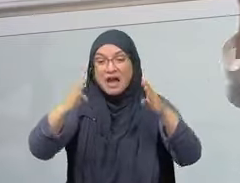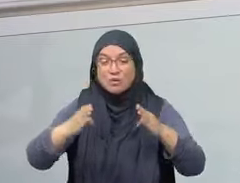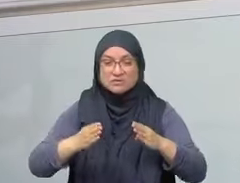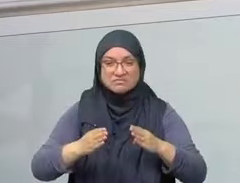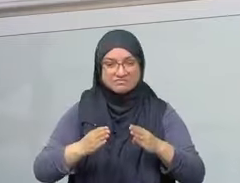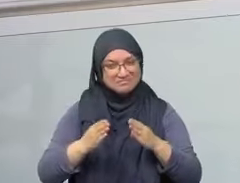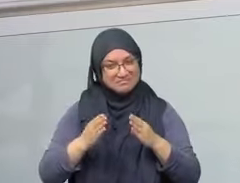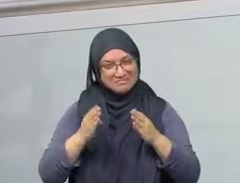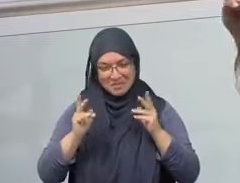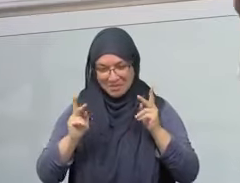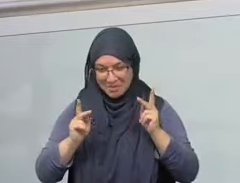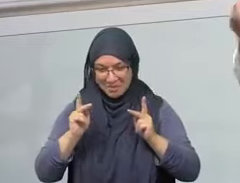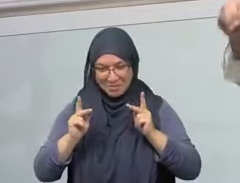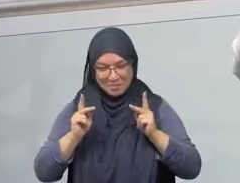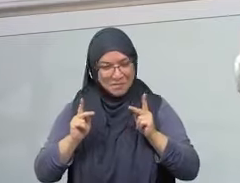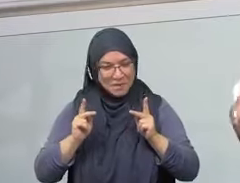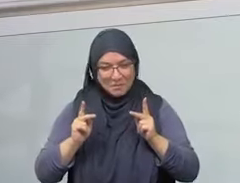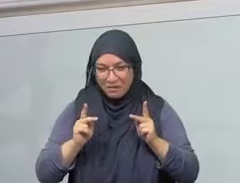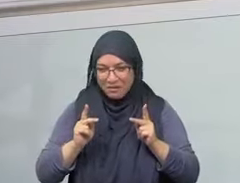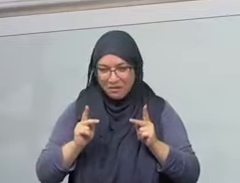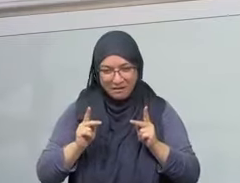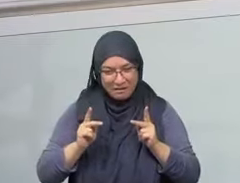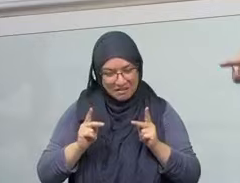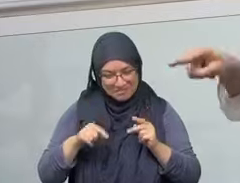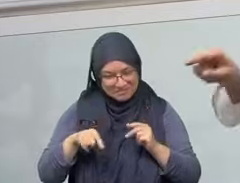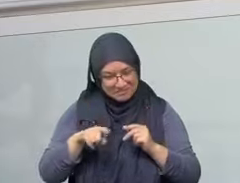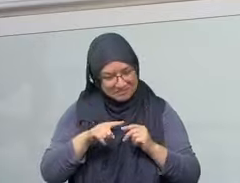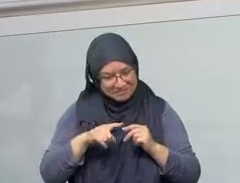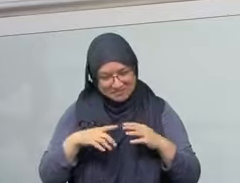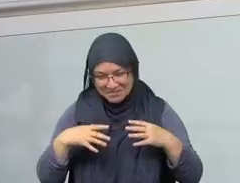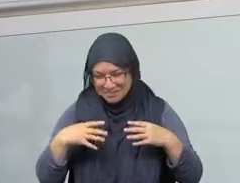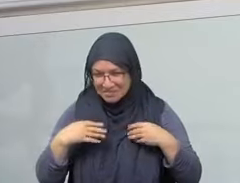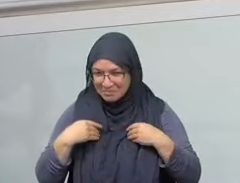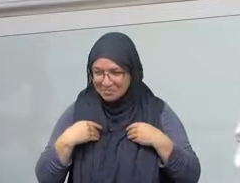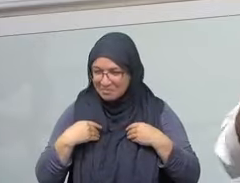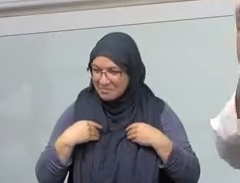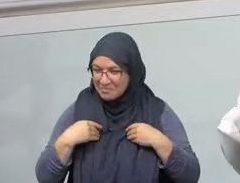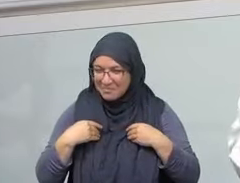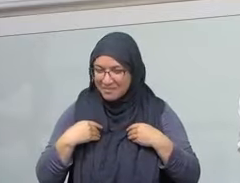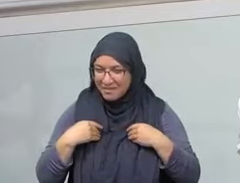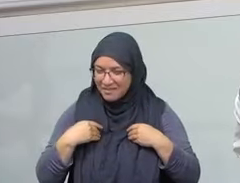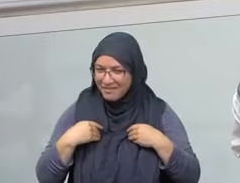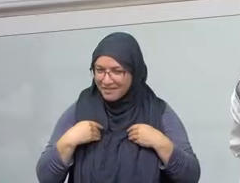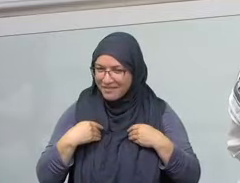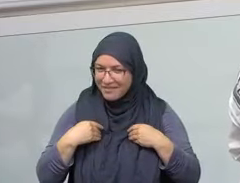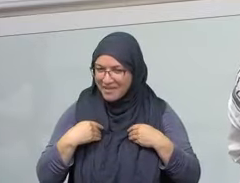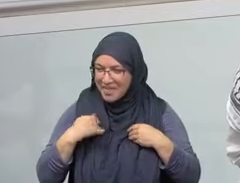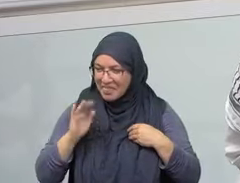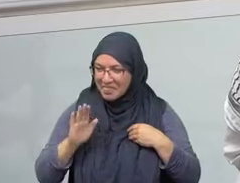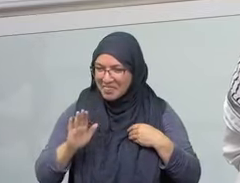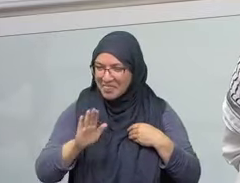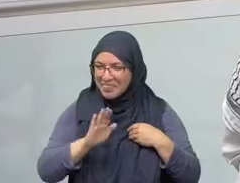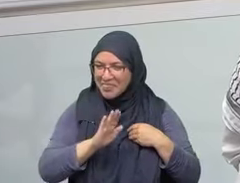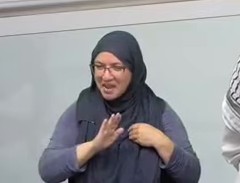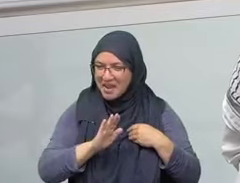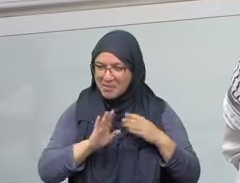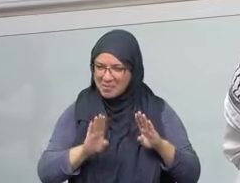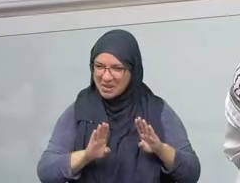intoxication of power that comes from the state. That they can walk in people's homes. And throw people out. And not worry.